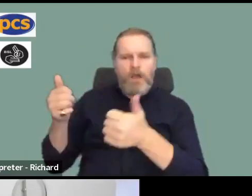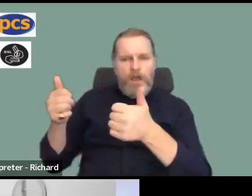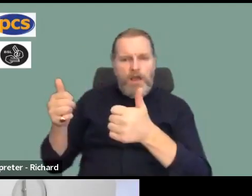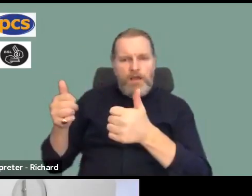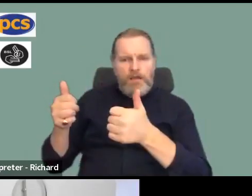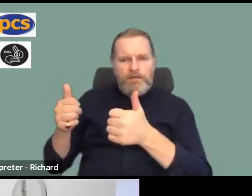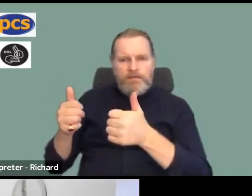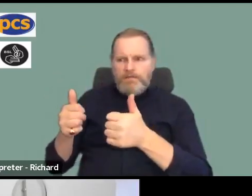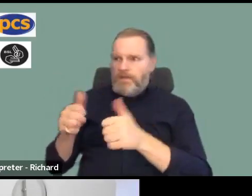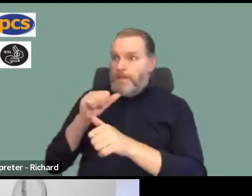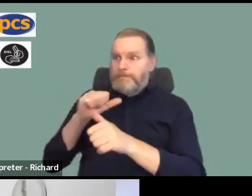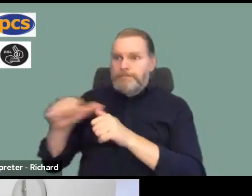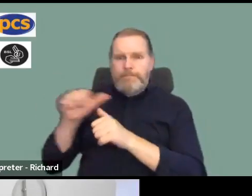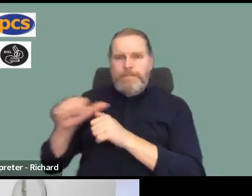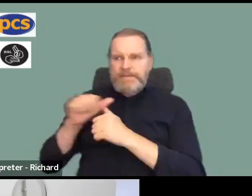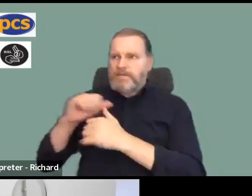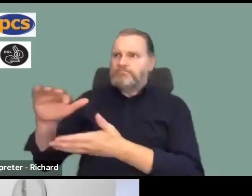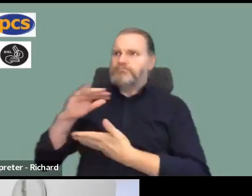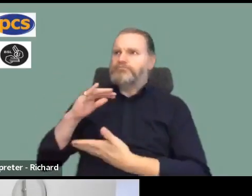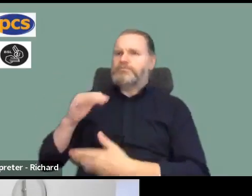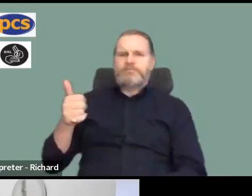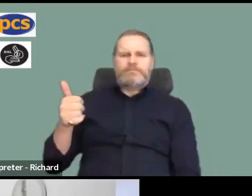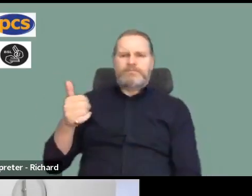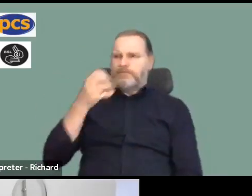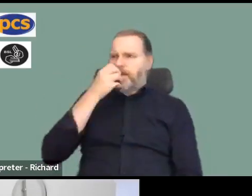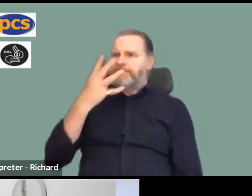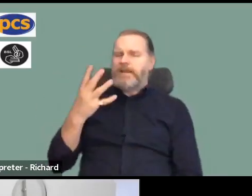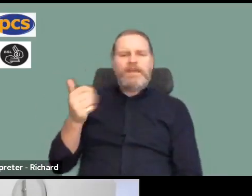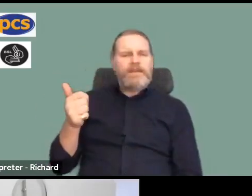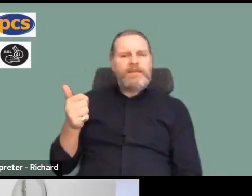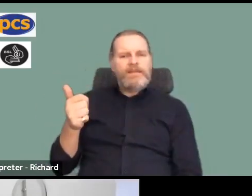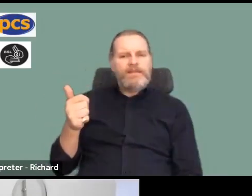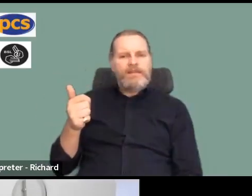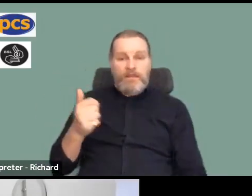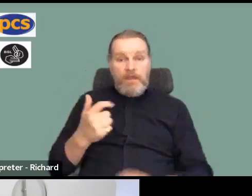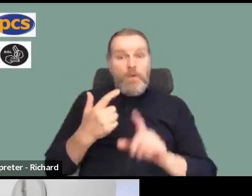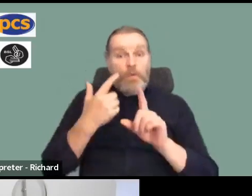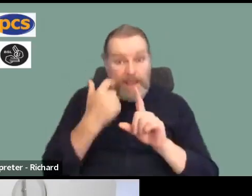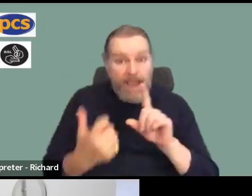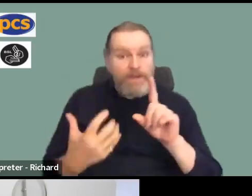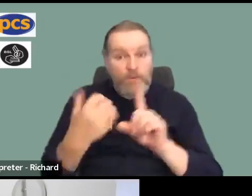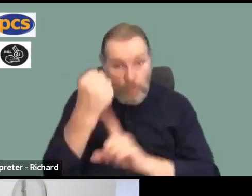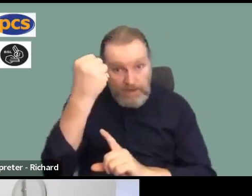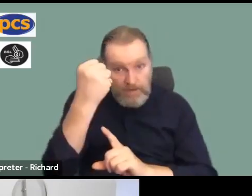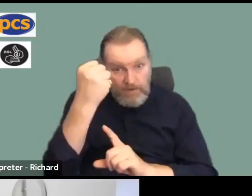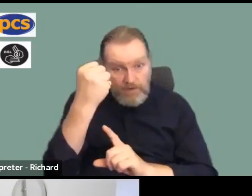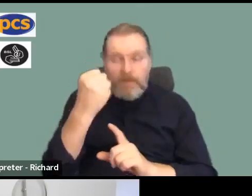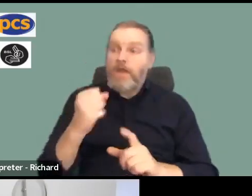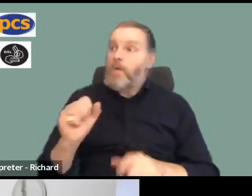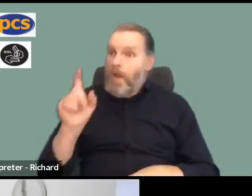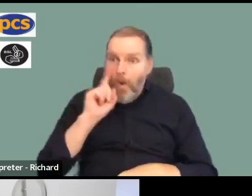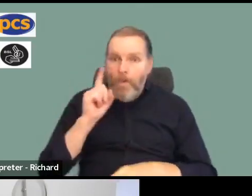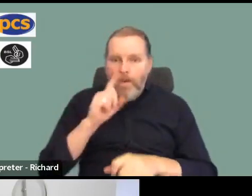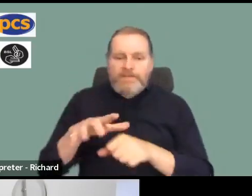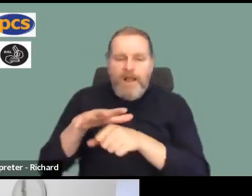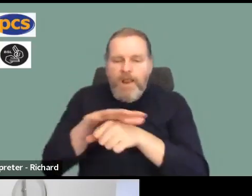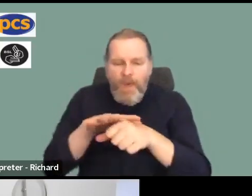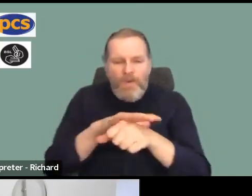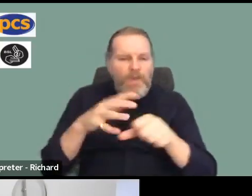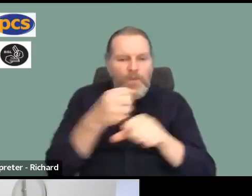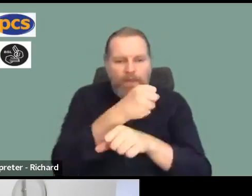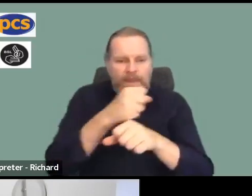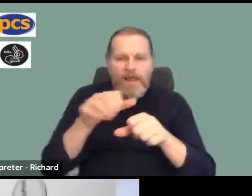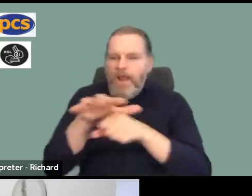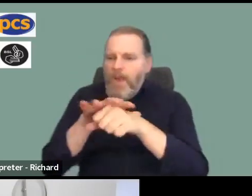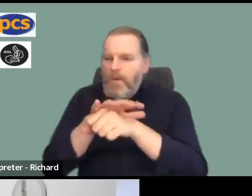with a much better job offer, and they had before the strike vote. So we can win these ballots, and we win them all the time locally. We've never